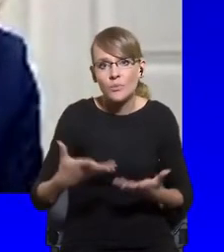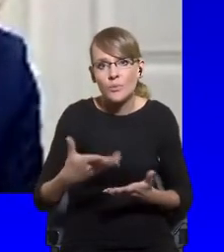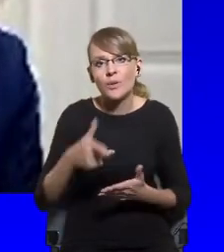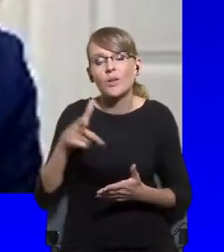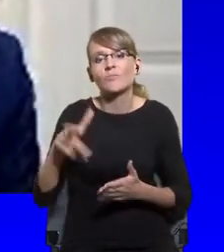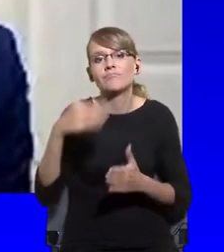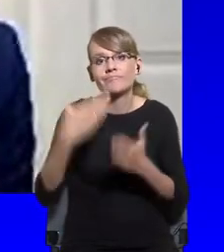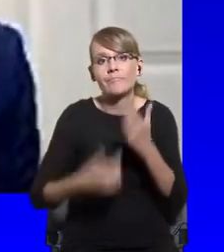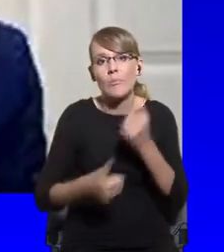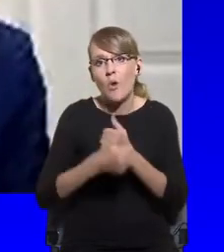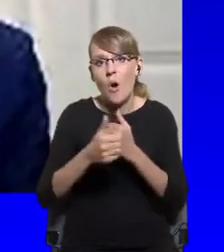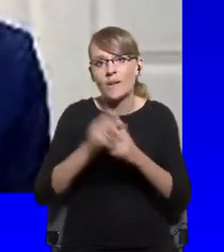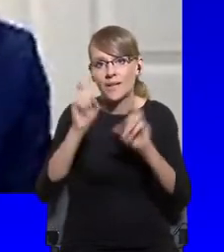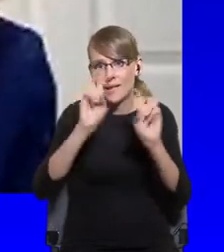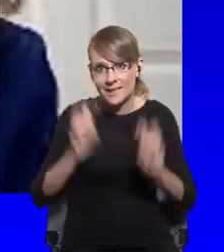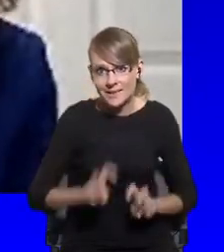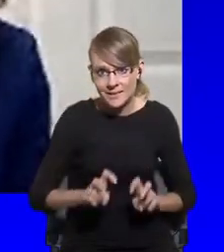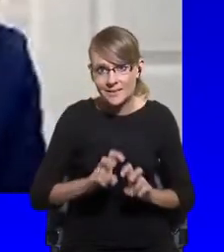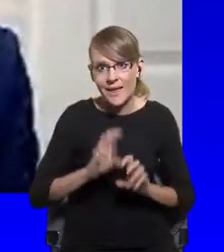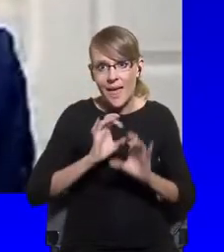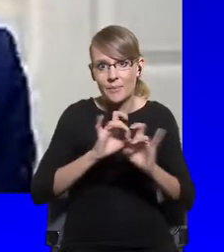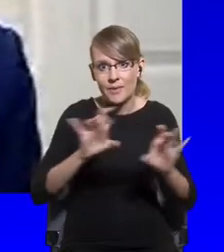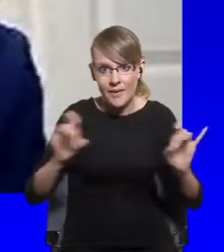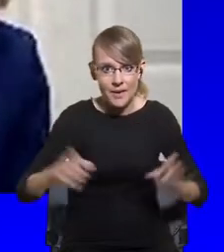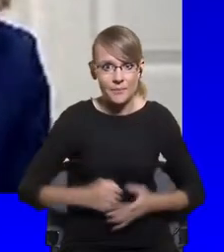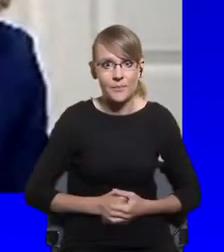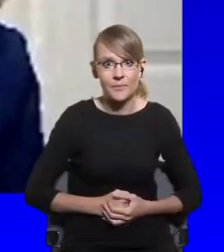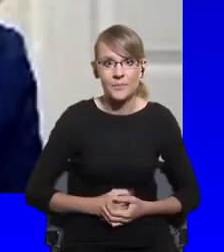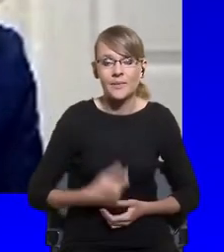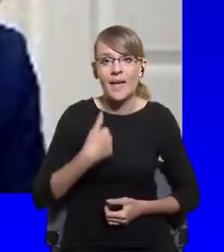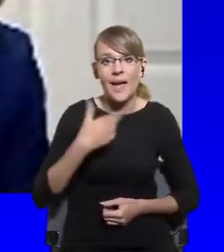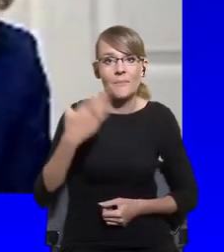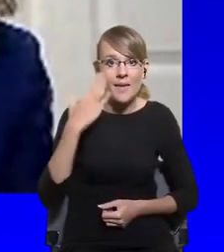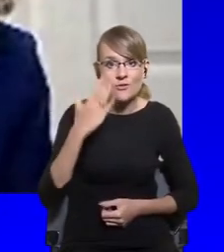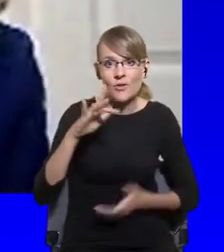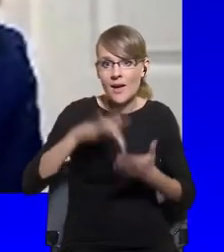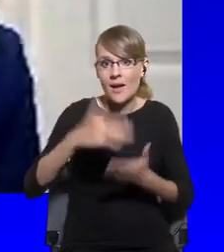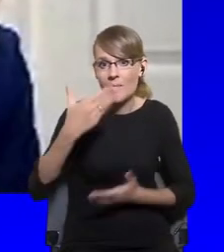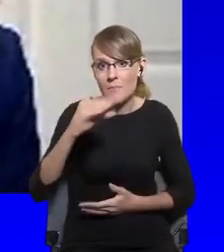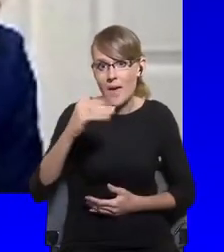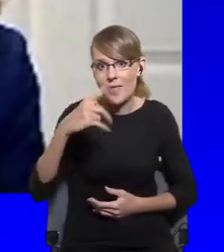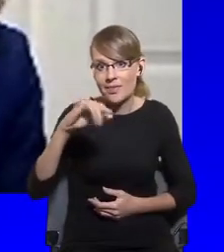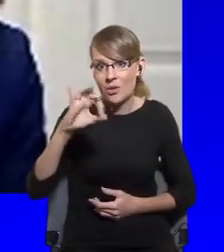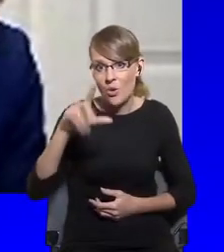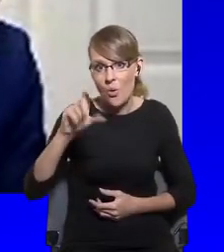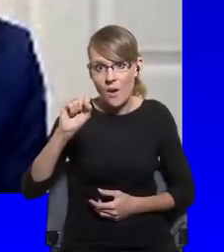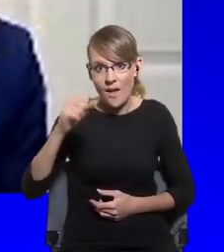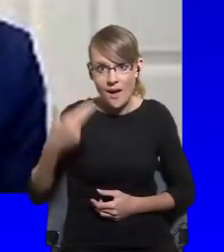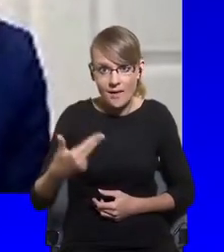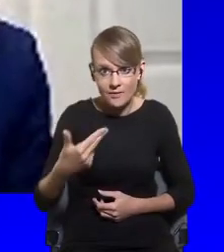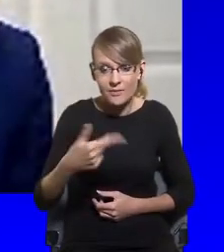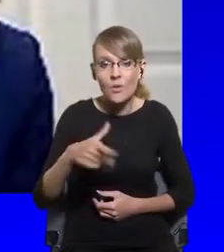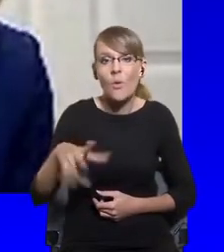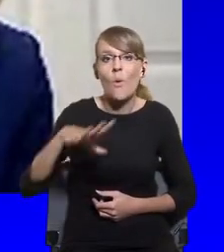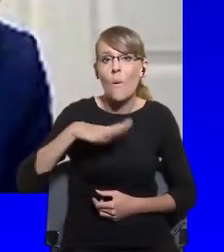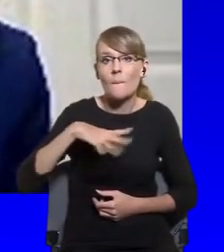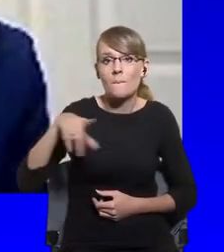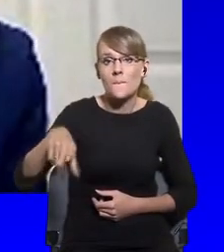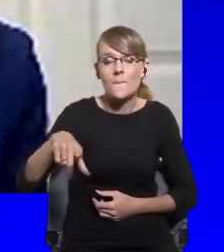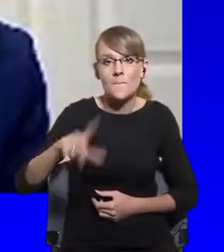day, I live in Milan, which was at the heart of the COVID spread. But I woke up